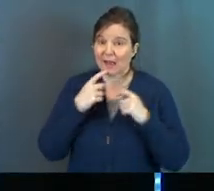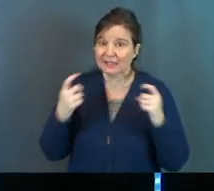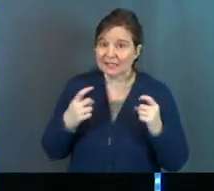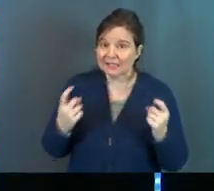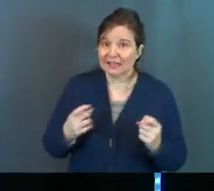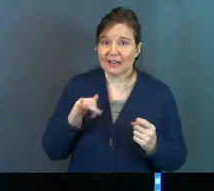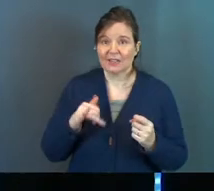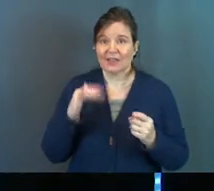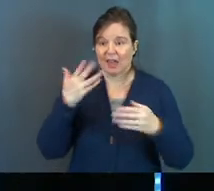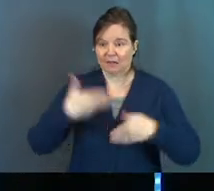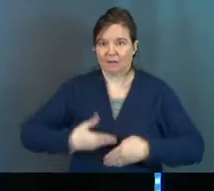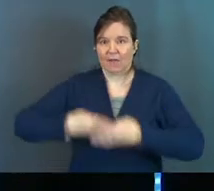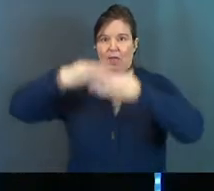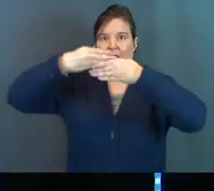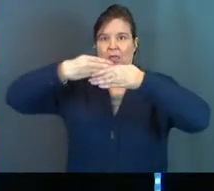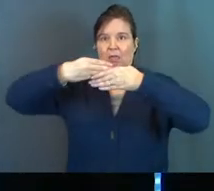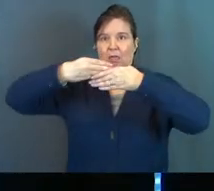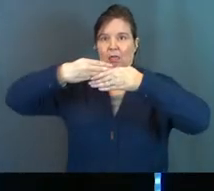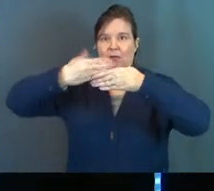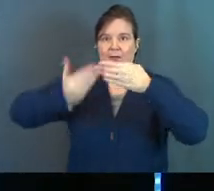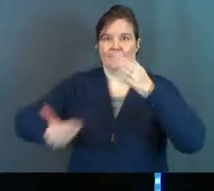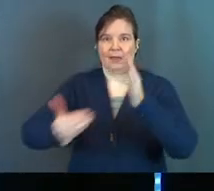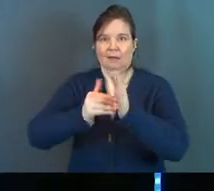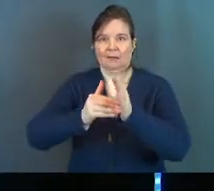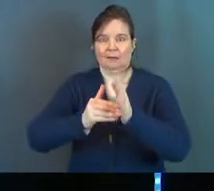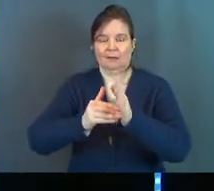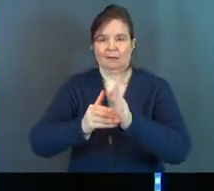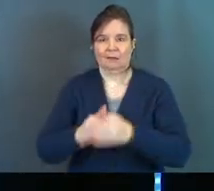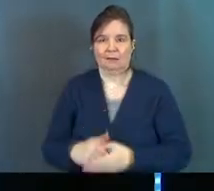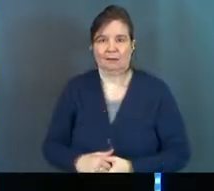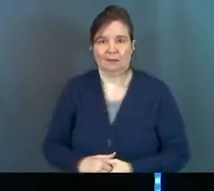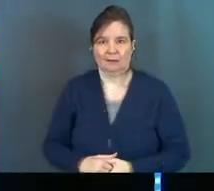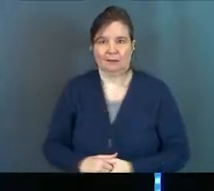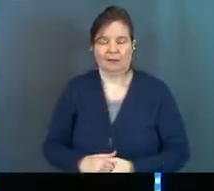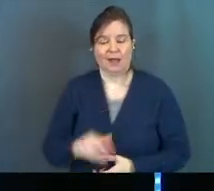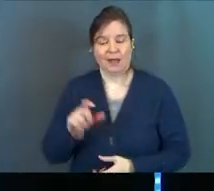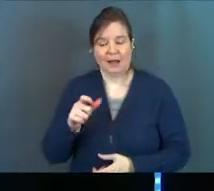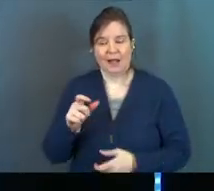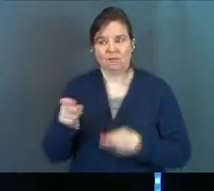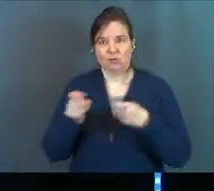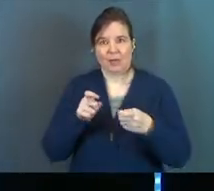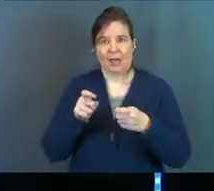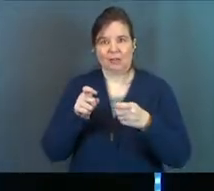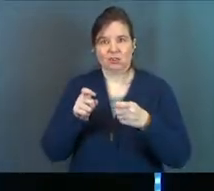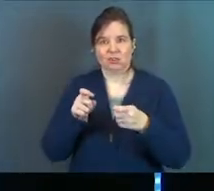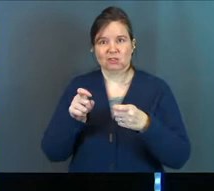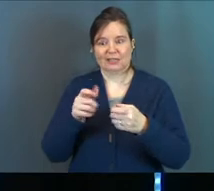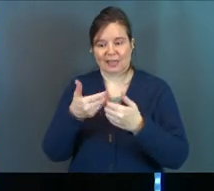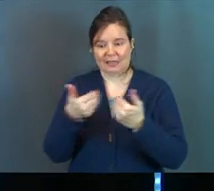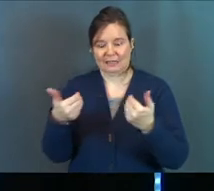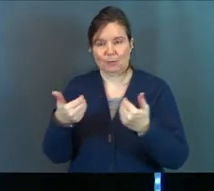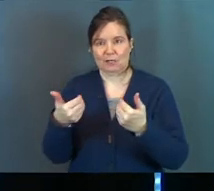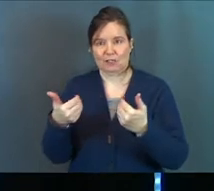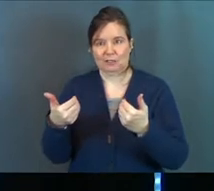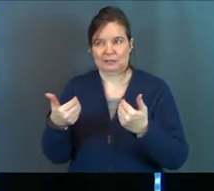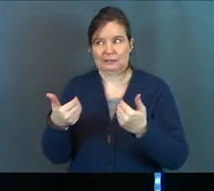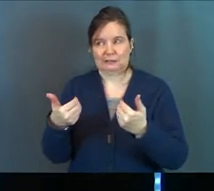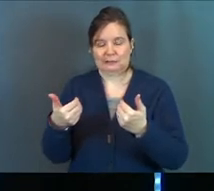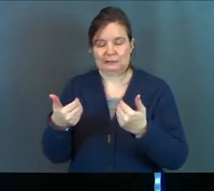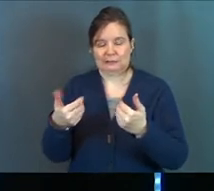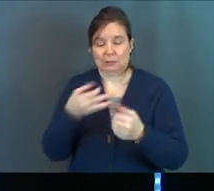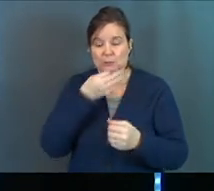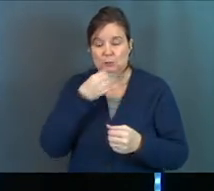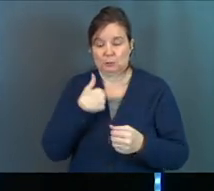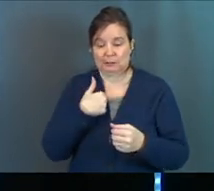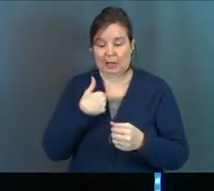sin, that veil goes right back up between me and God. And I better manage that separation. Because